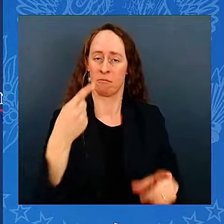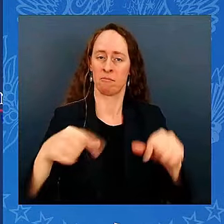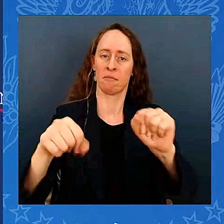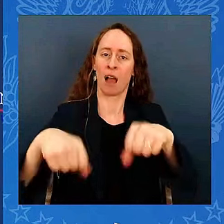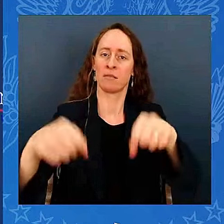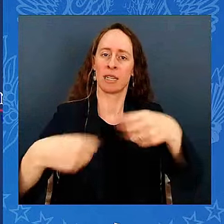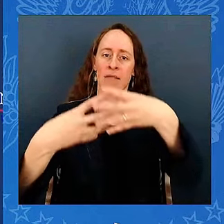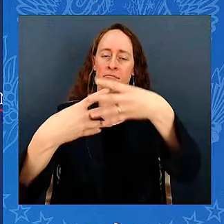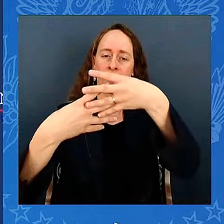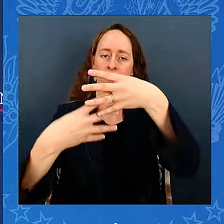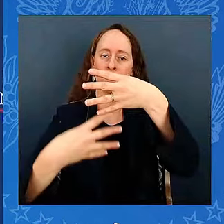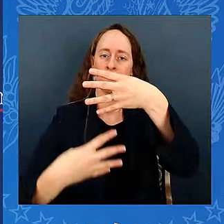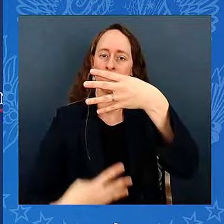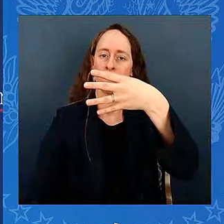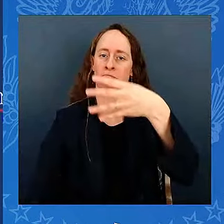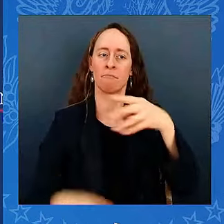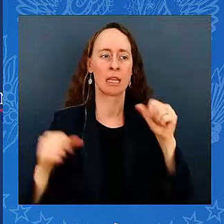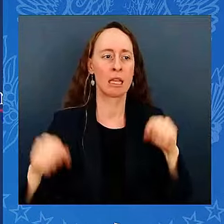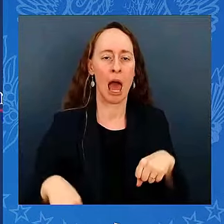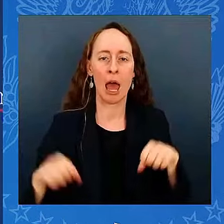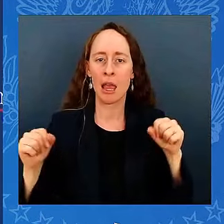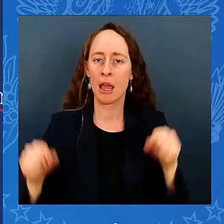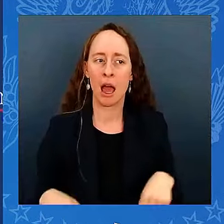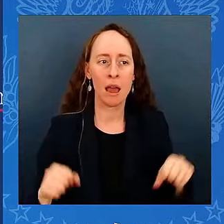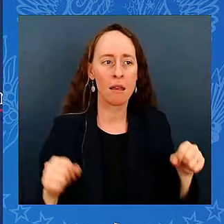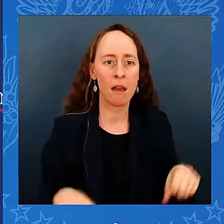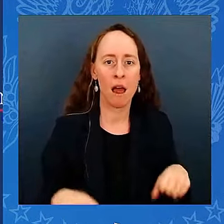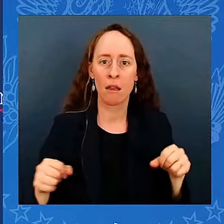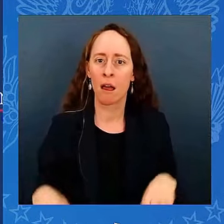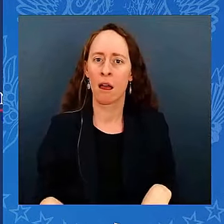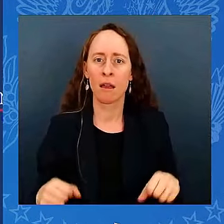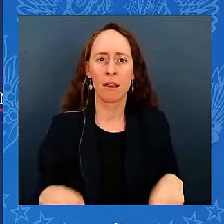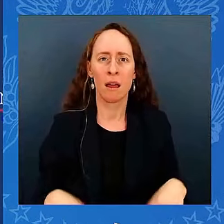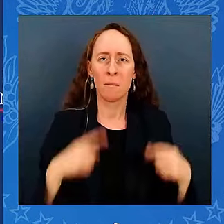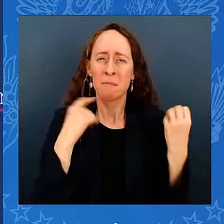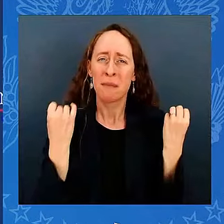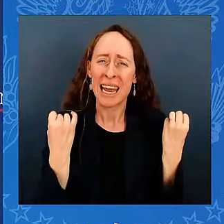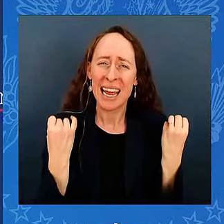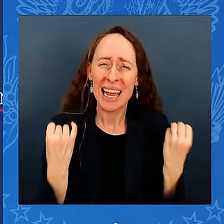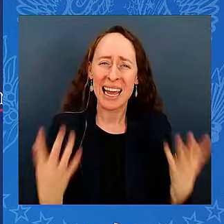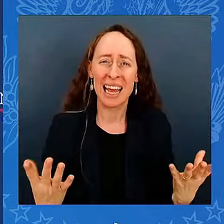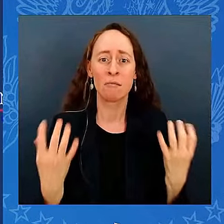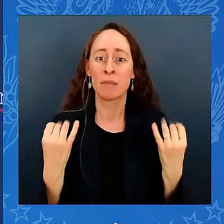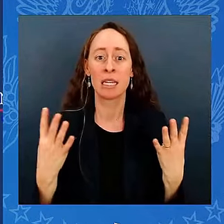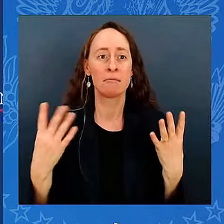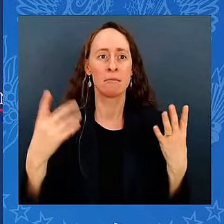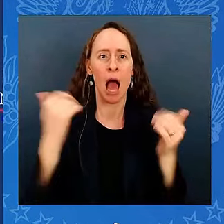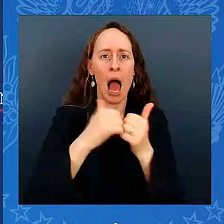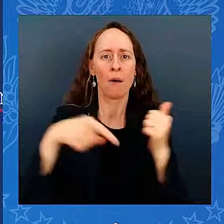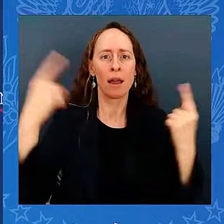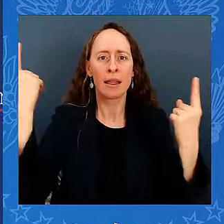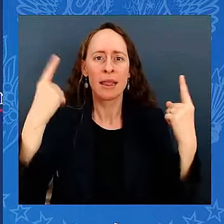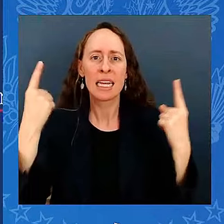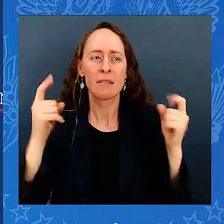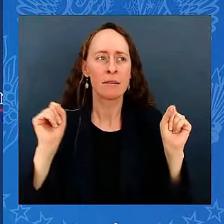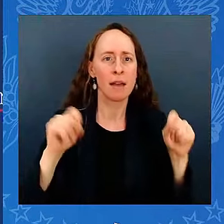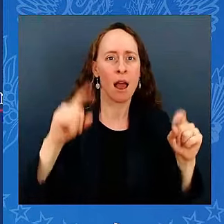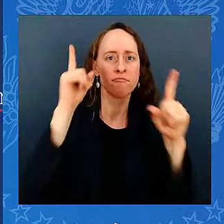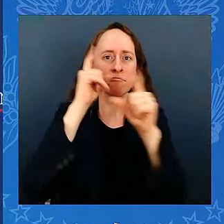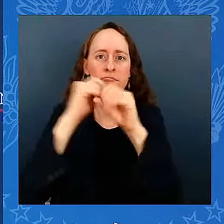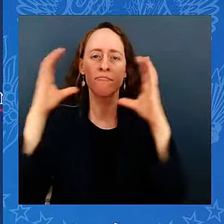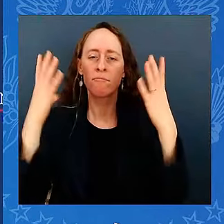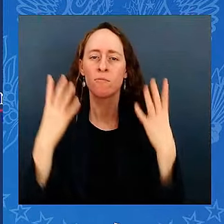We're a nation of possibilities. We think big. We believe big. We sometimes fail, but we think big.